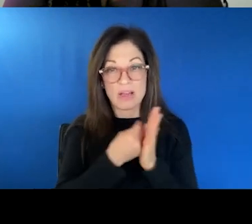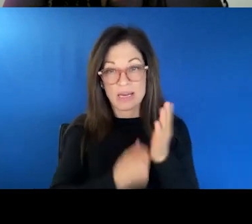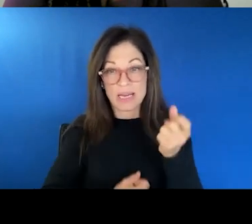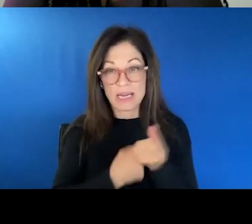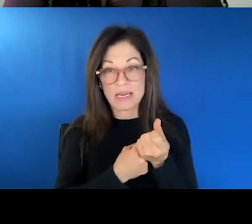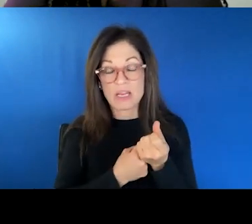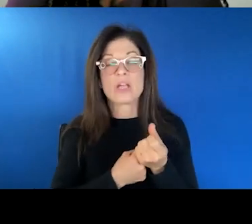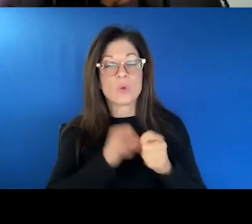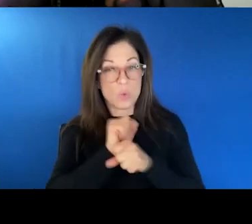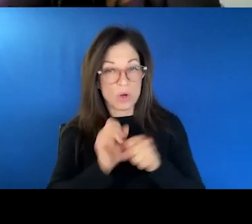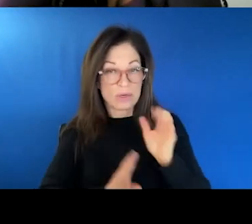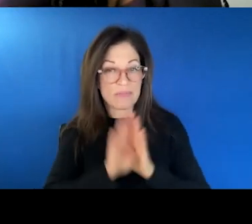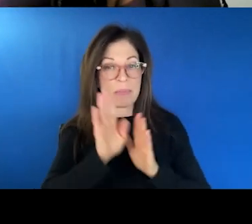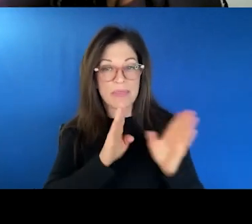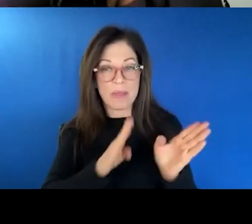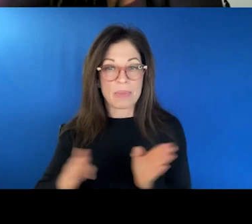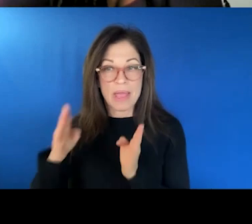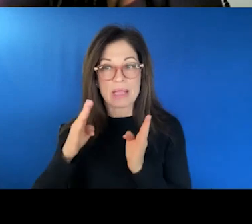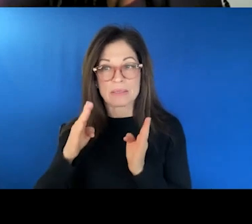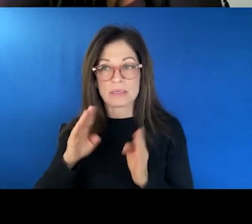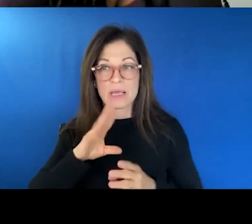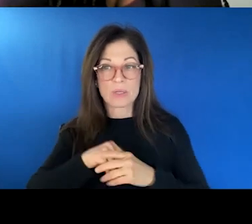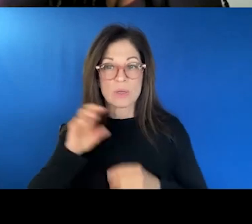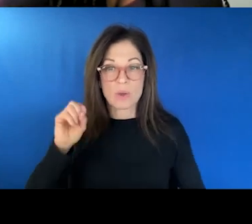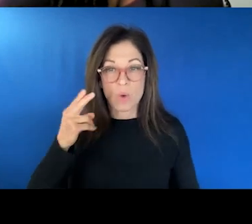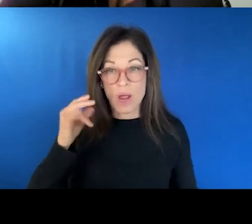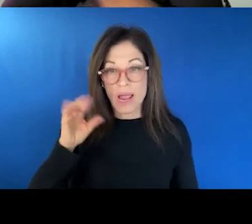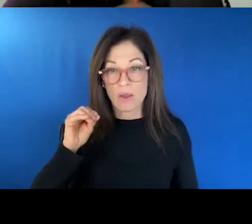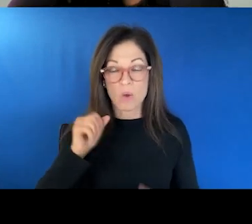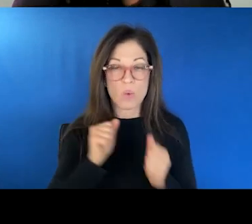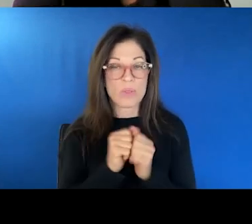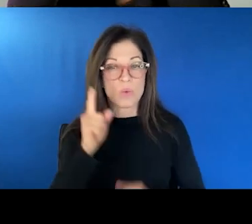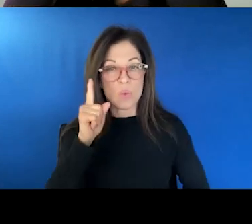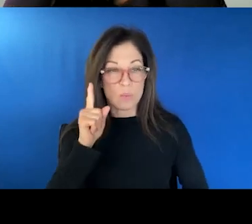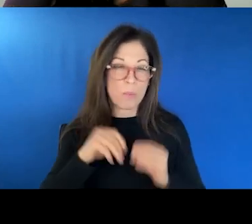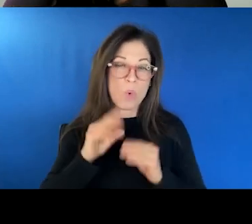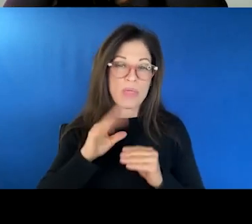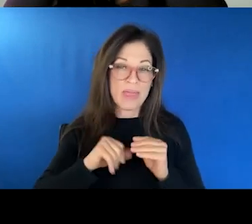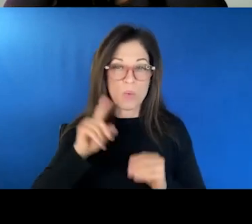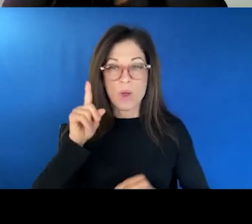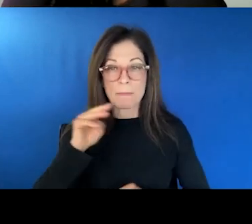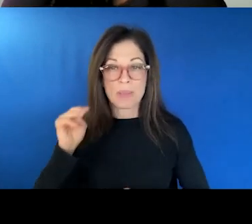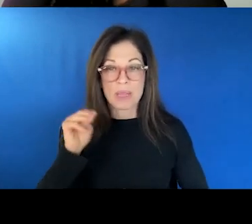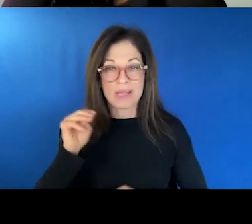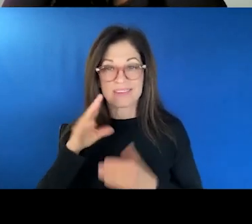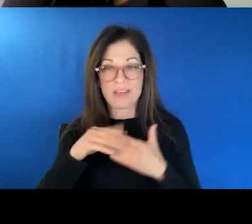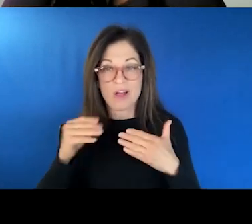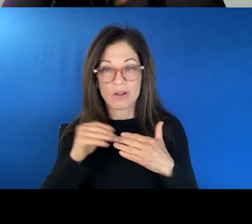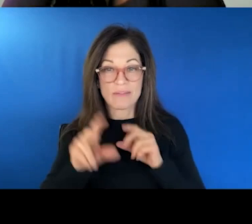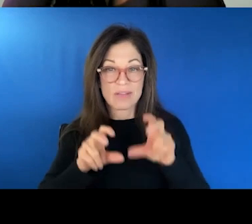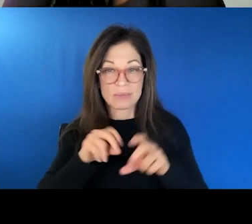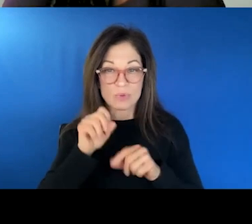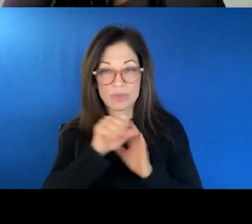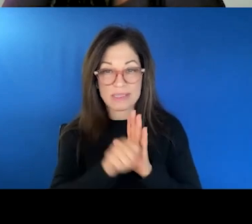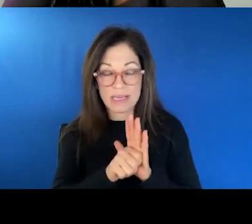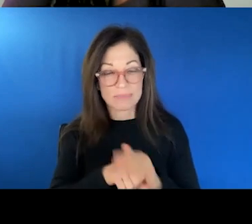developing out their plans, um, including Ohio with a million dollar, over million dollar investment into this space. So, um, just